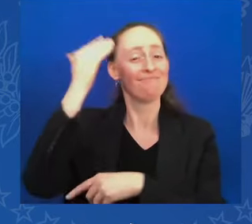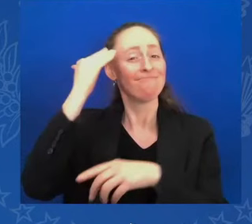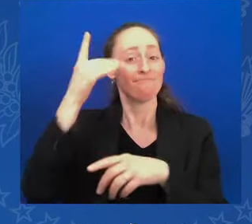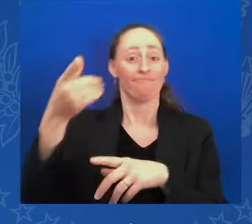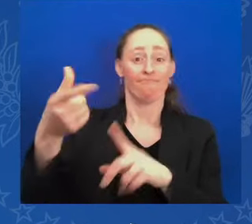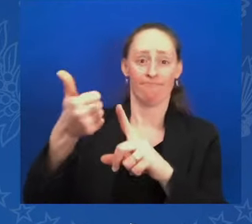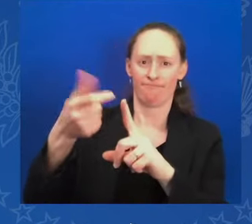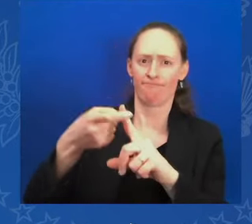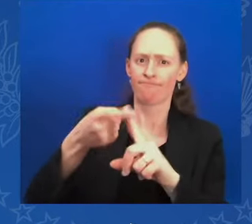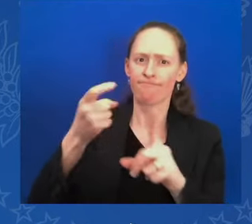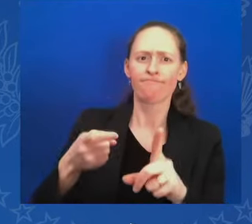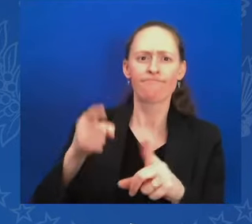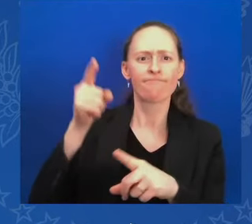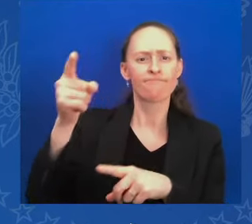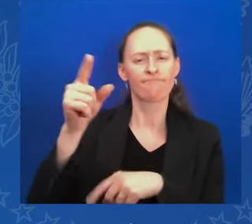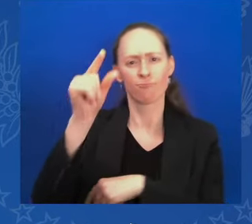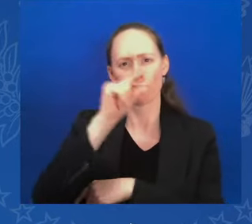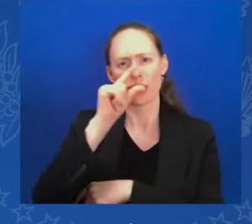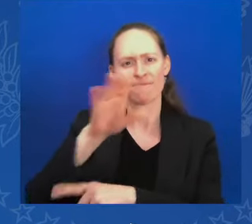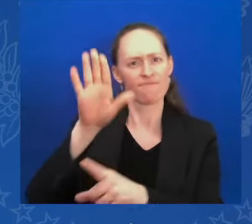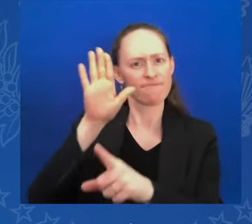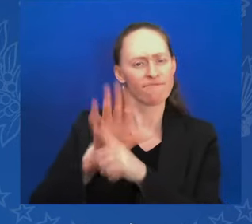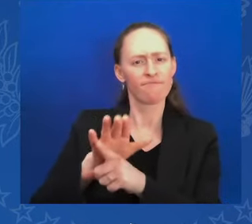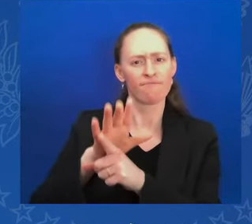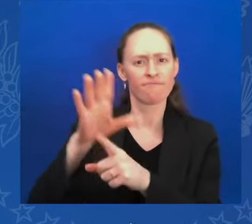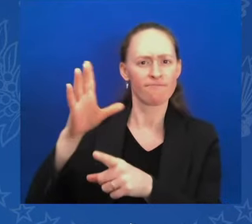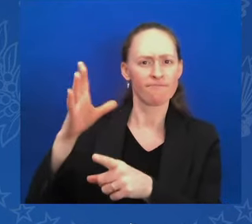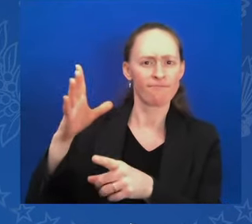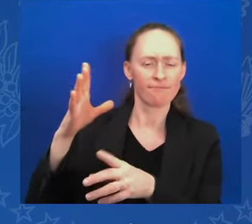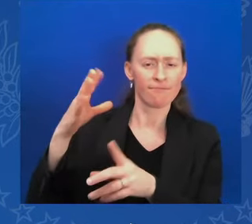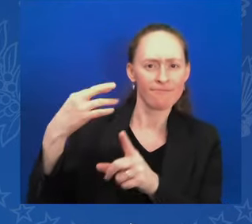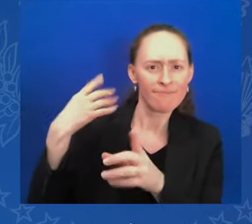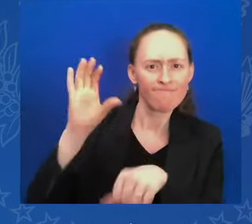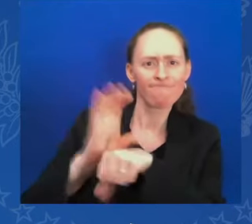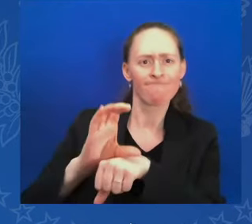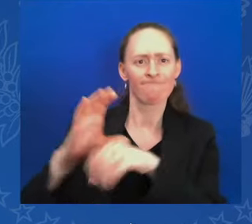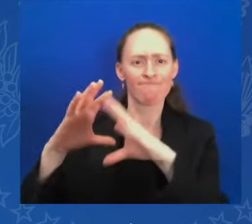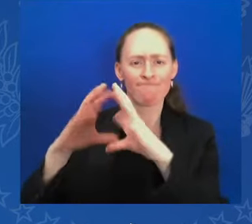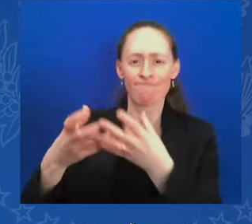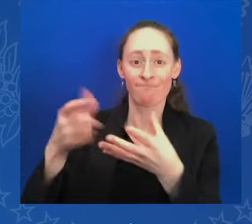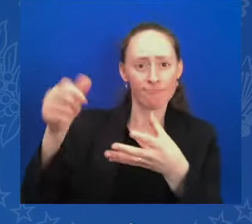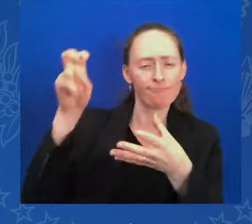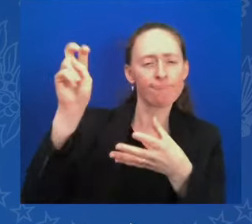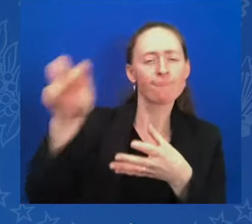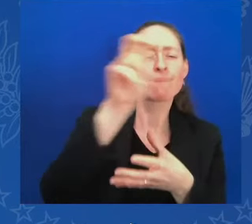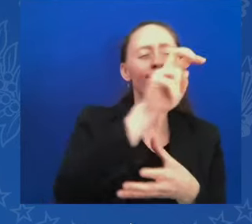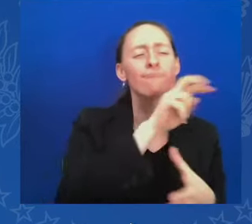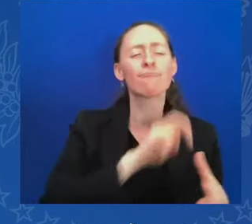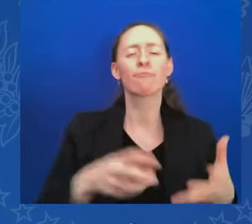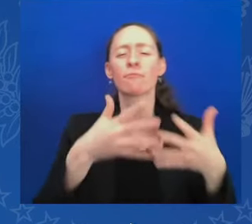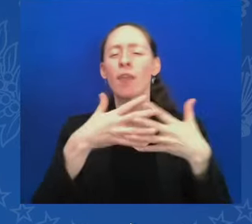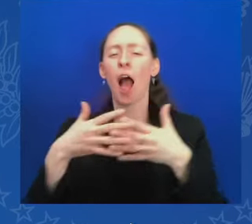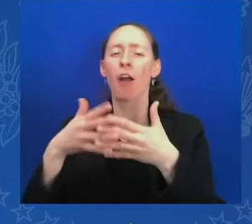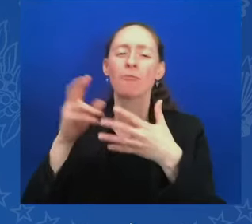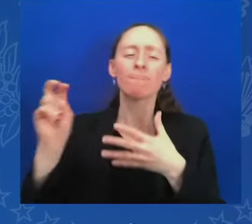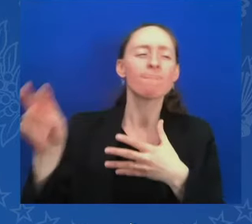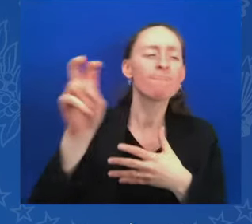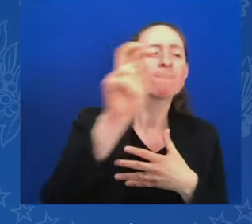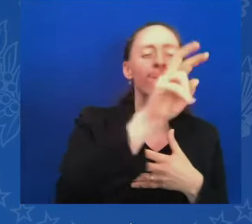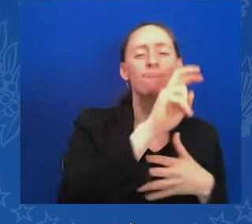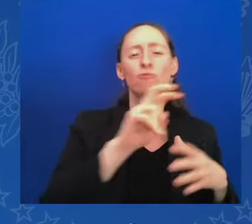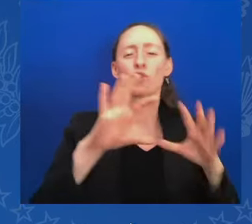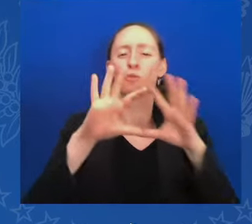traveled the country and the world together, including in Greece, and on more than one occasion, I visited his all-holding, this ecumenical patriarch,